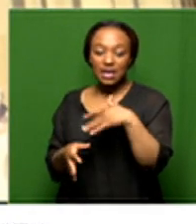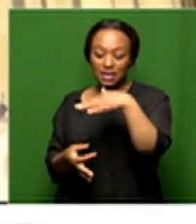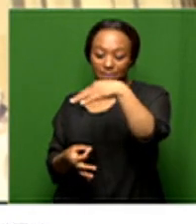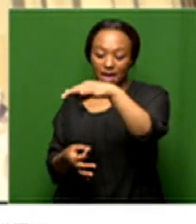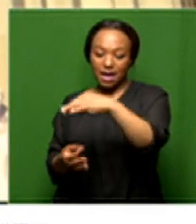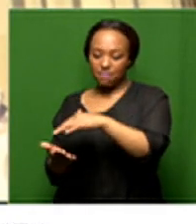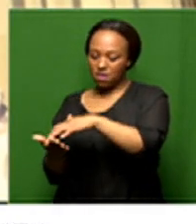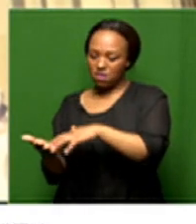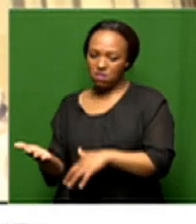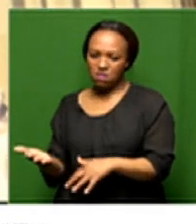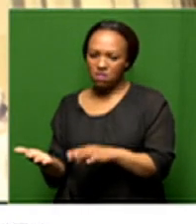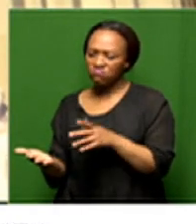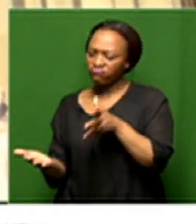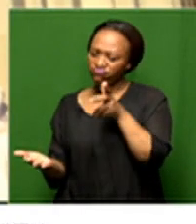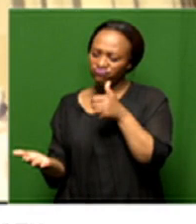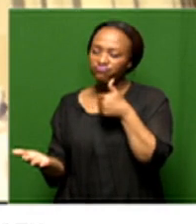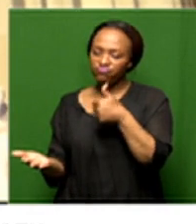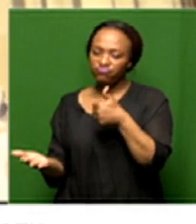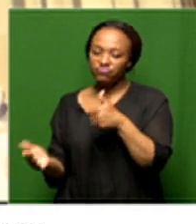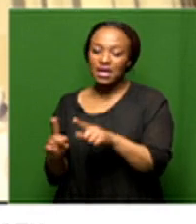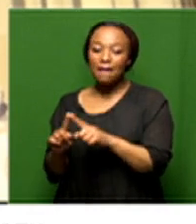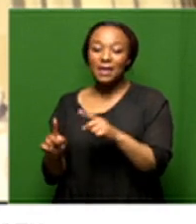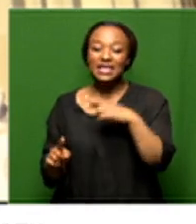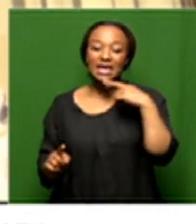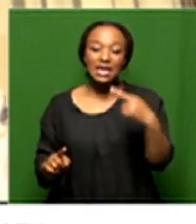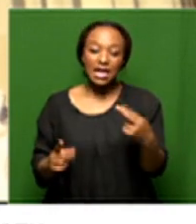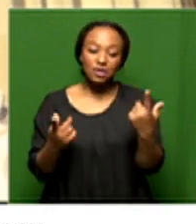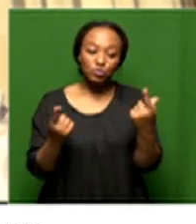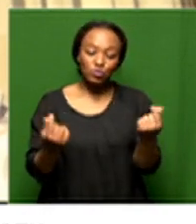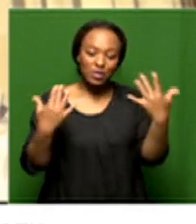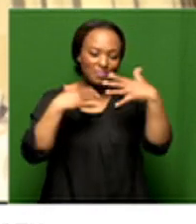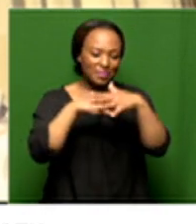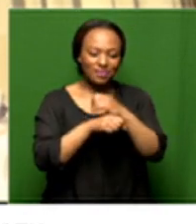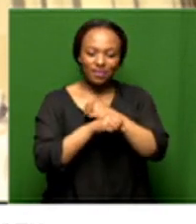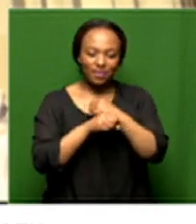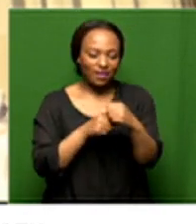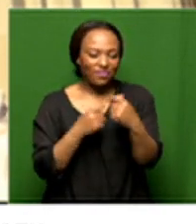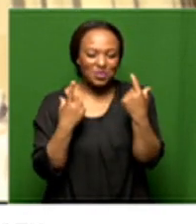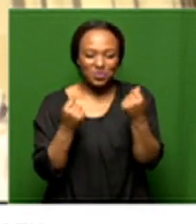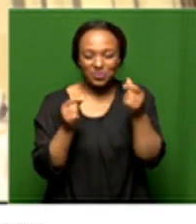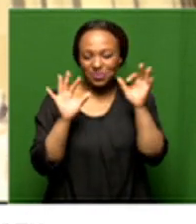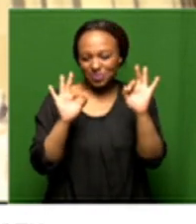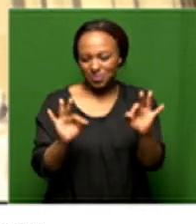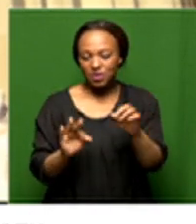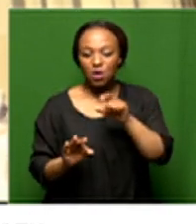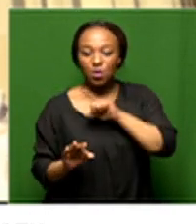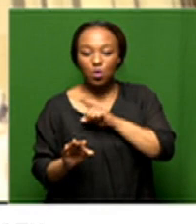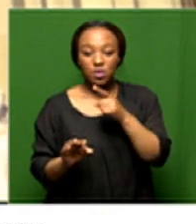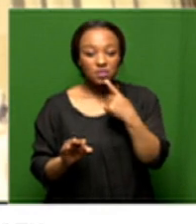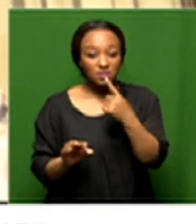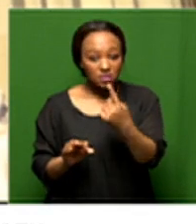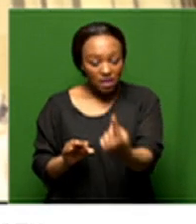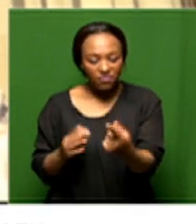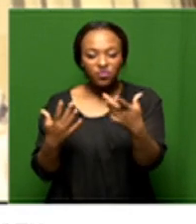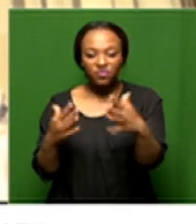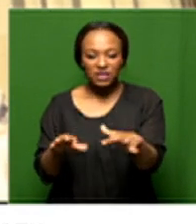things sound good but in reality it never works out that way and that's one of the big problems is that as you yourself have mentioned